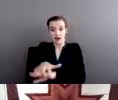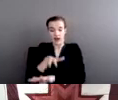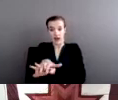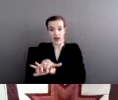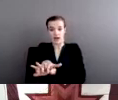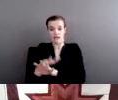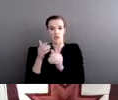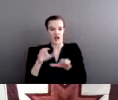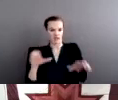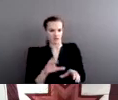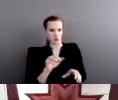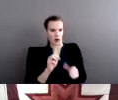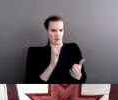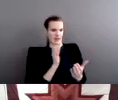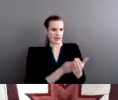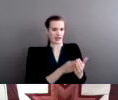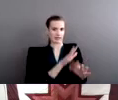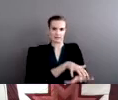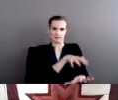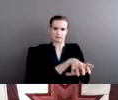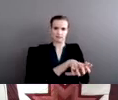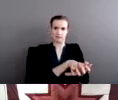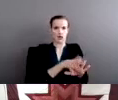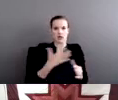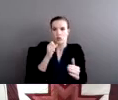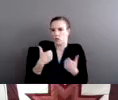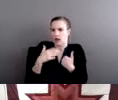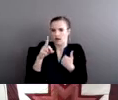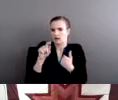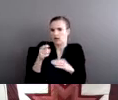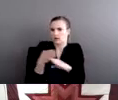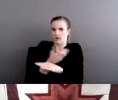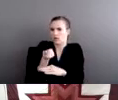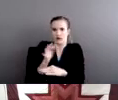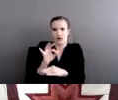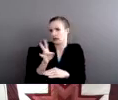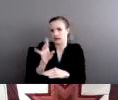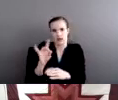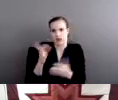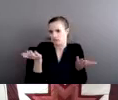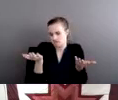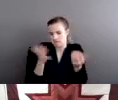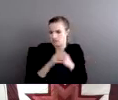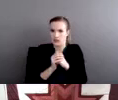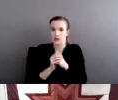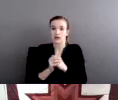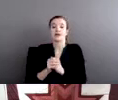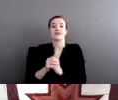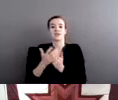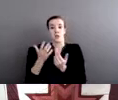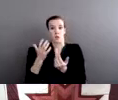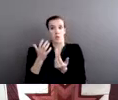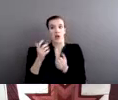We don't have that data. It doesn't exist. So it's not accurate to say that Oliphant is the reason